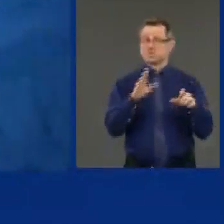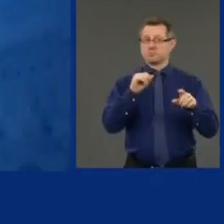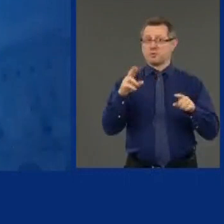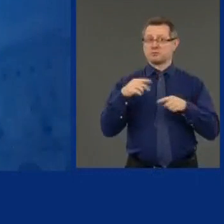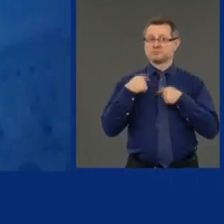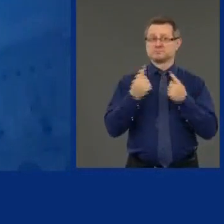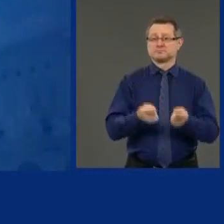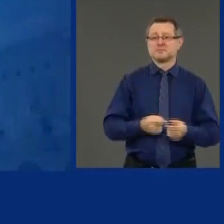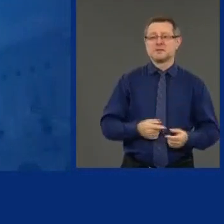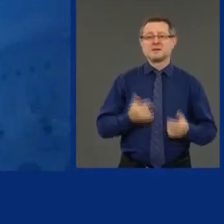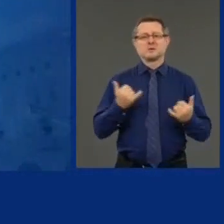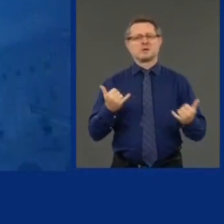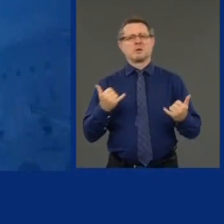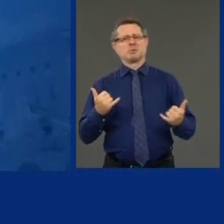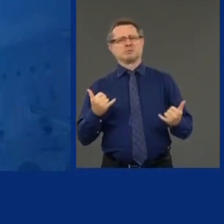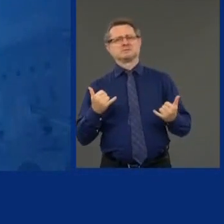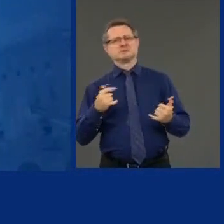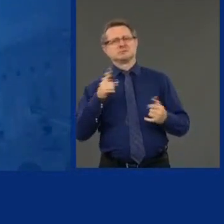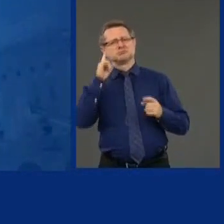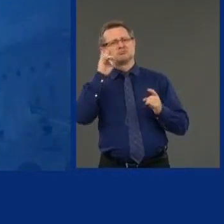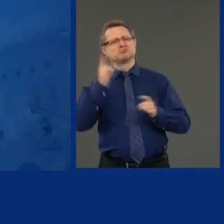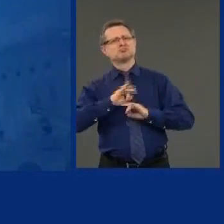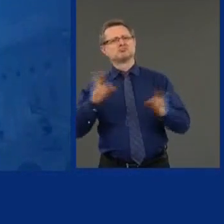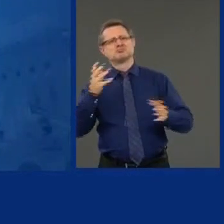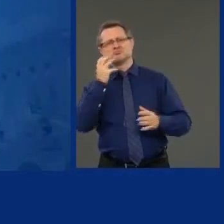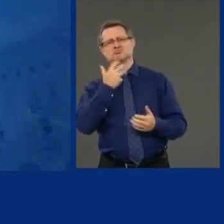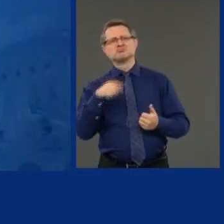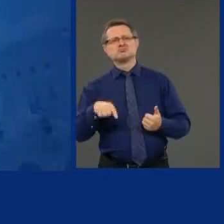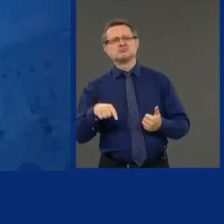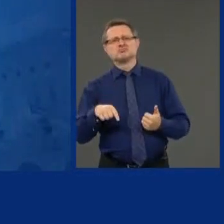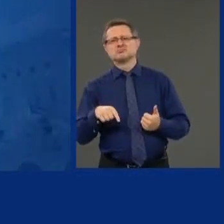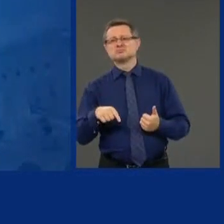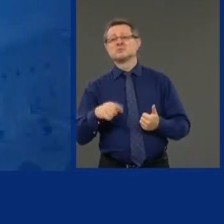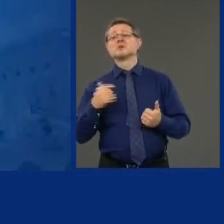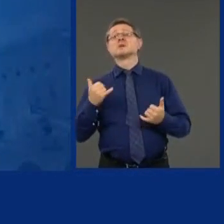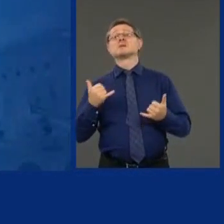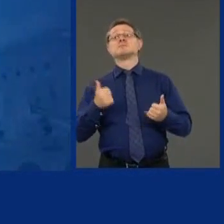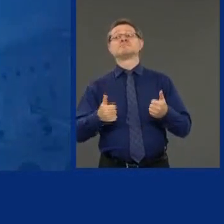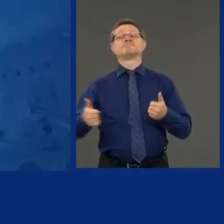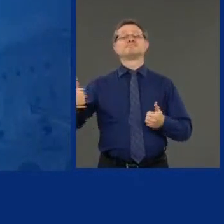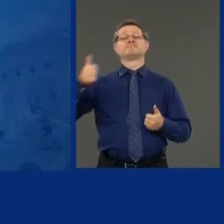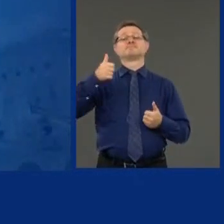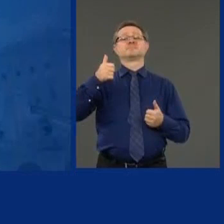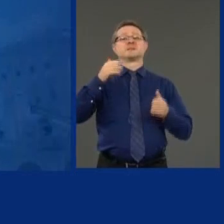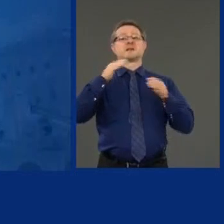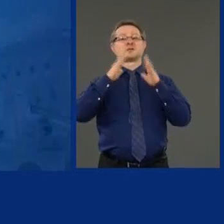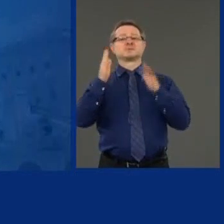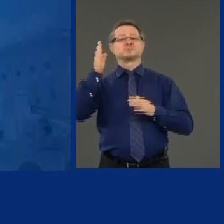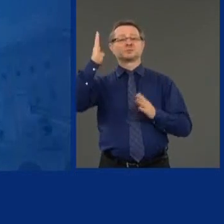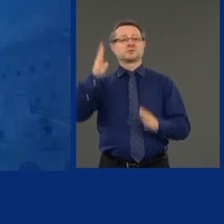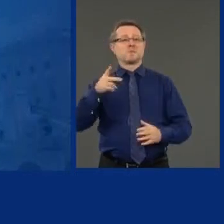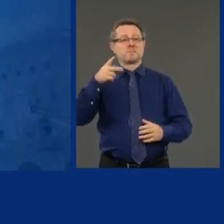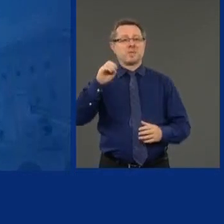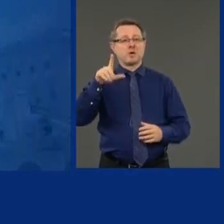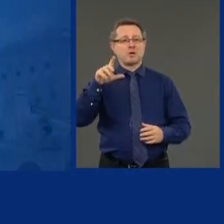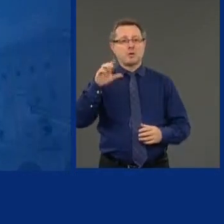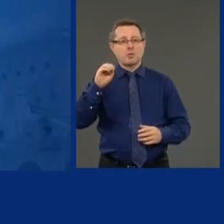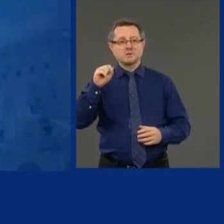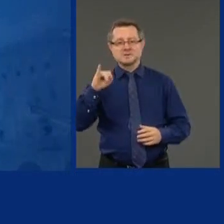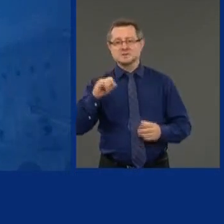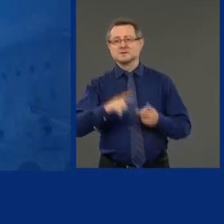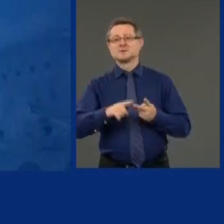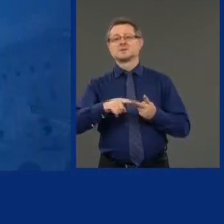is really egregious. I also call on Speaker Pelosi and Congressman Nadler and Congressman Benny Thompson